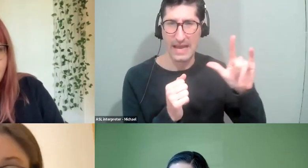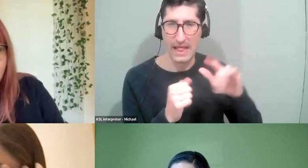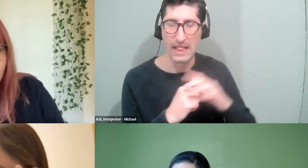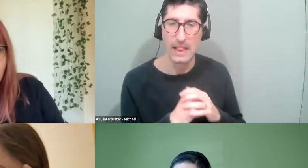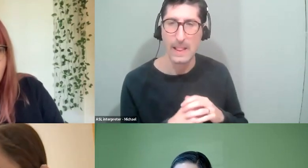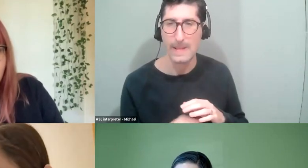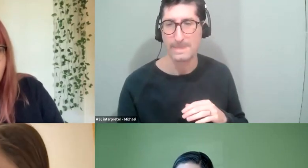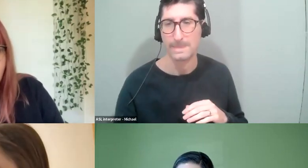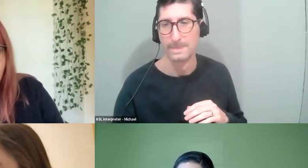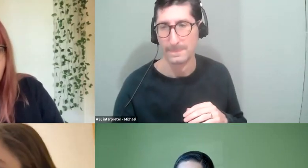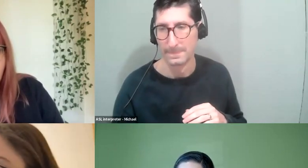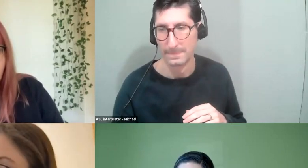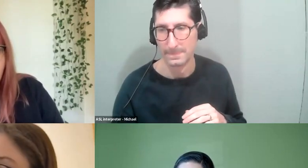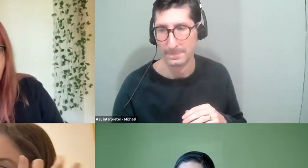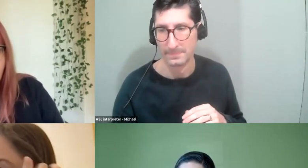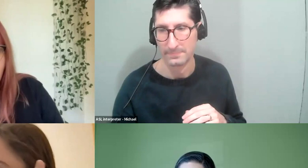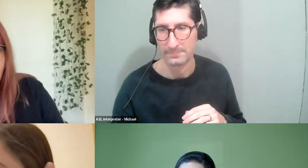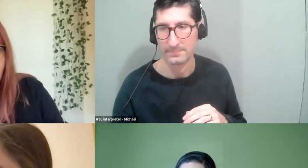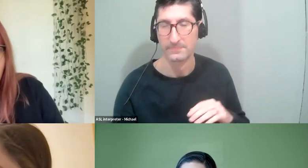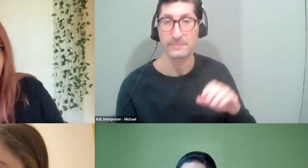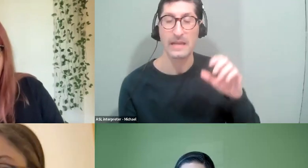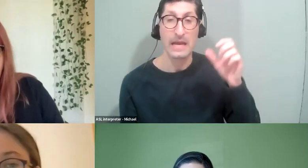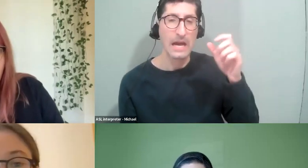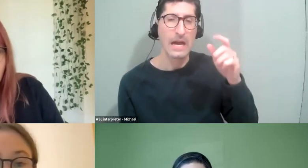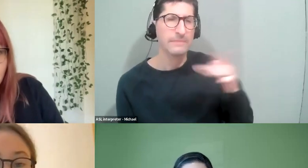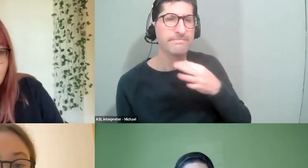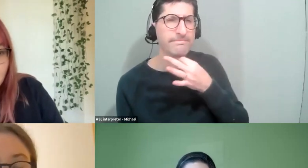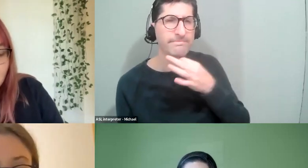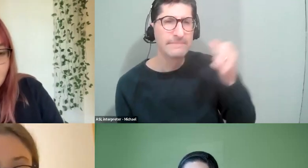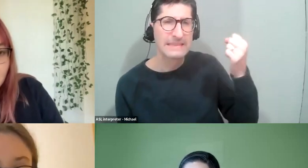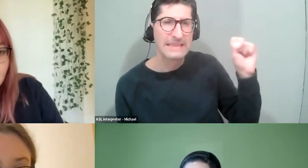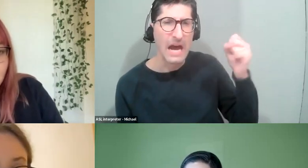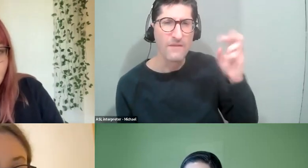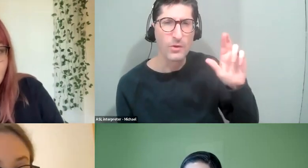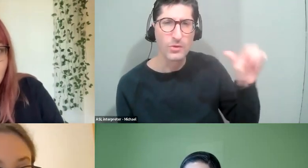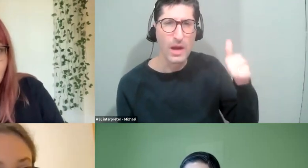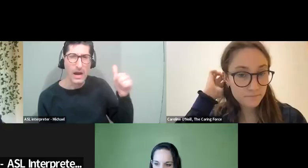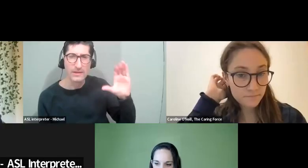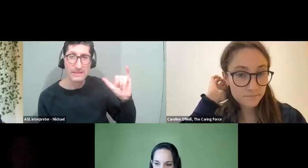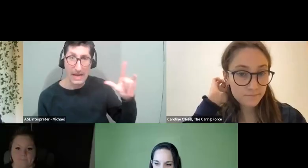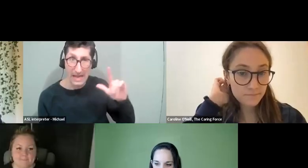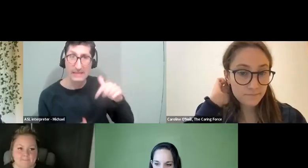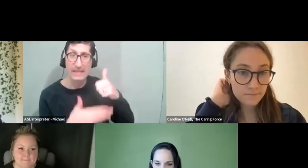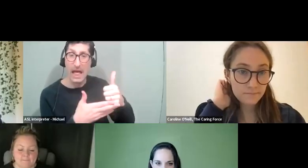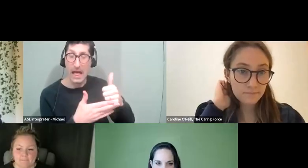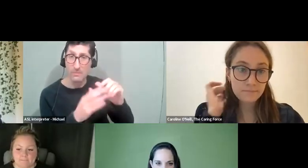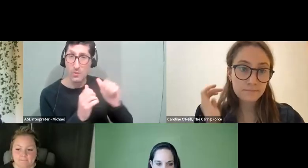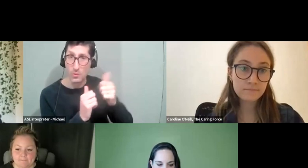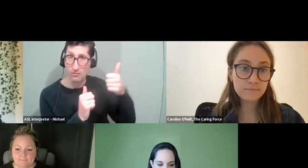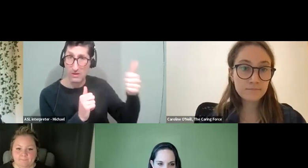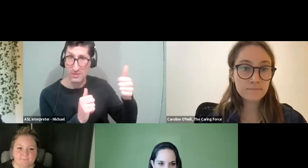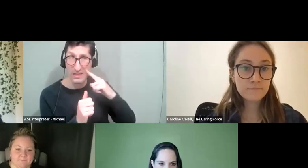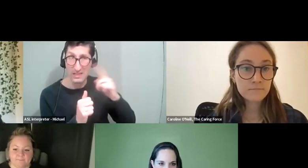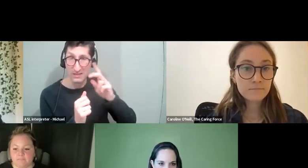Brianna does. Has Stavros or any other CILs ever arranged transportation to polling places.